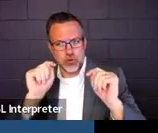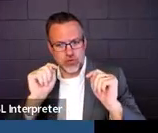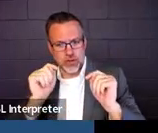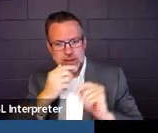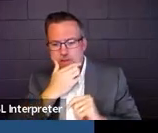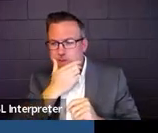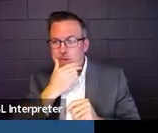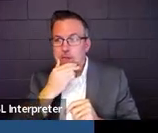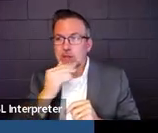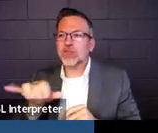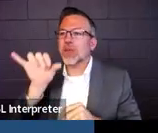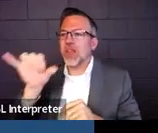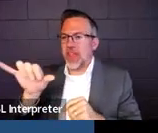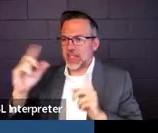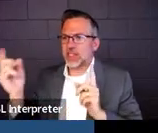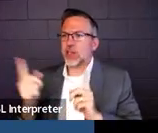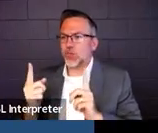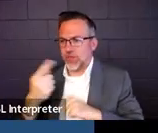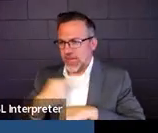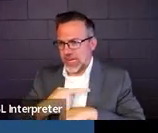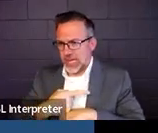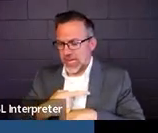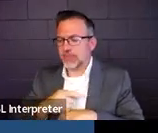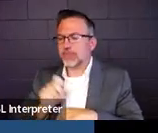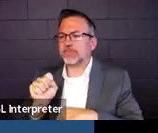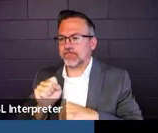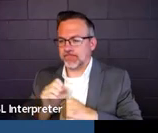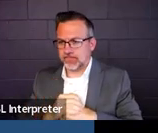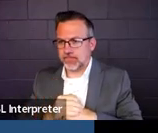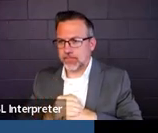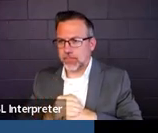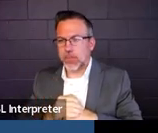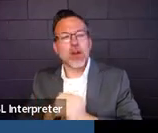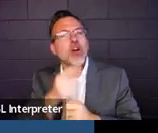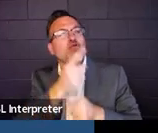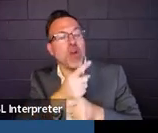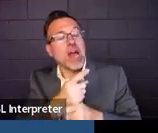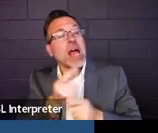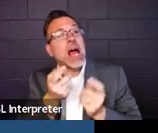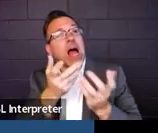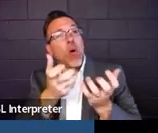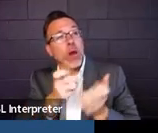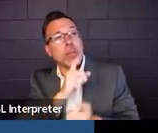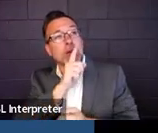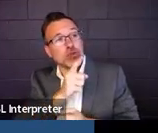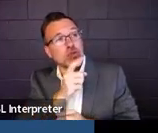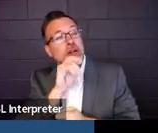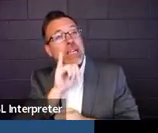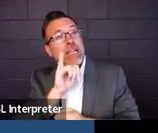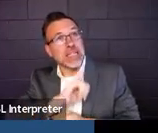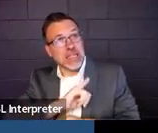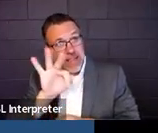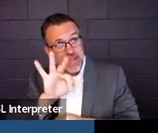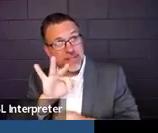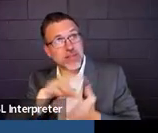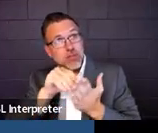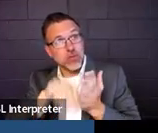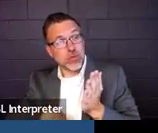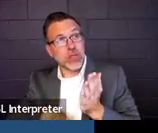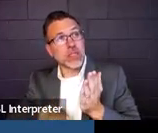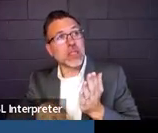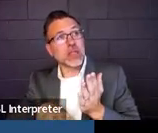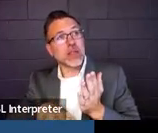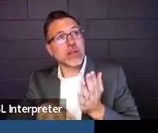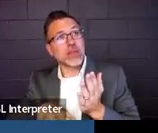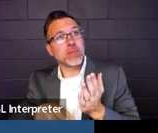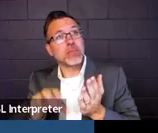that would be an abbreviated day. I just wanted to make sure that if they're doing, if they were